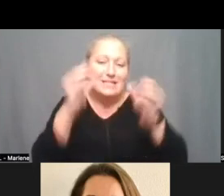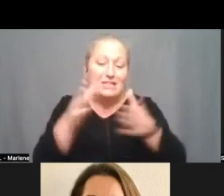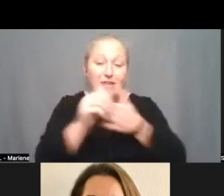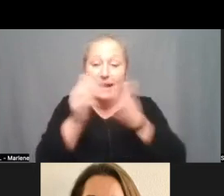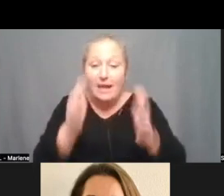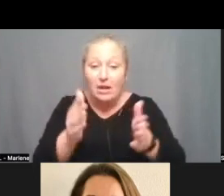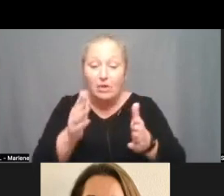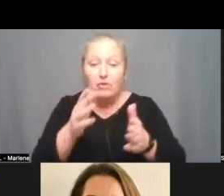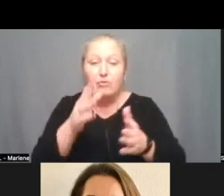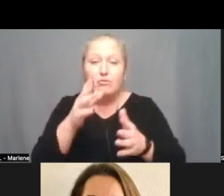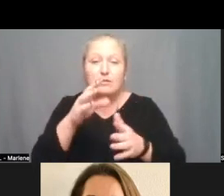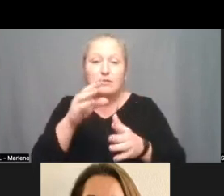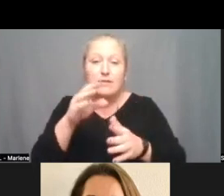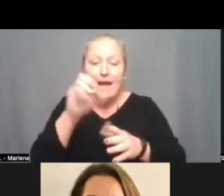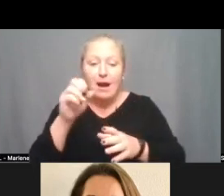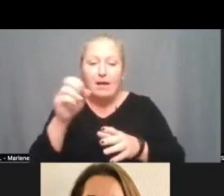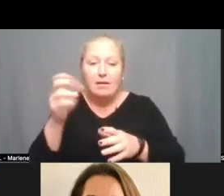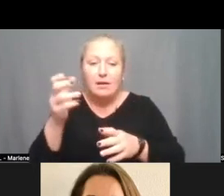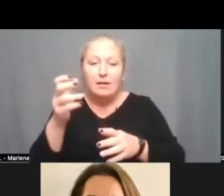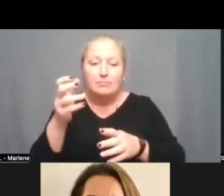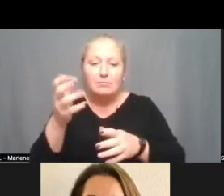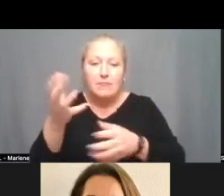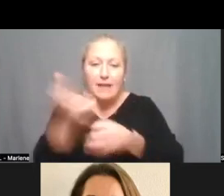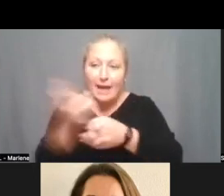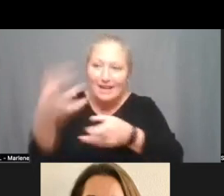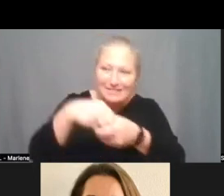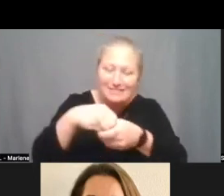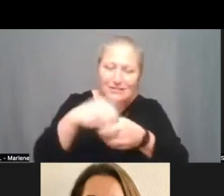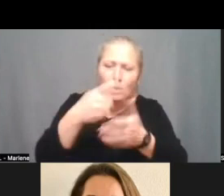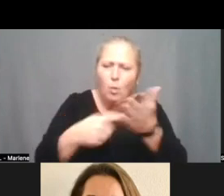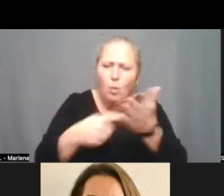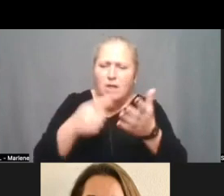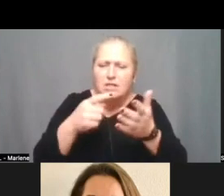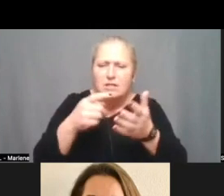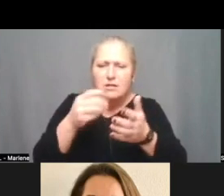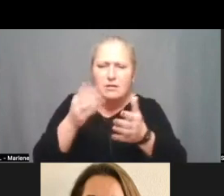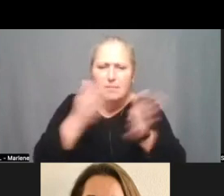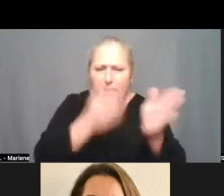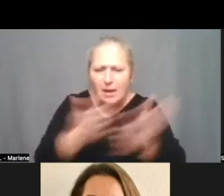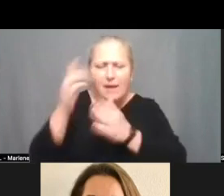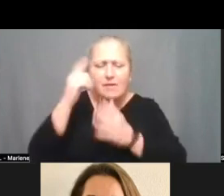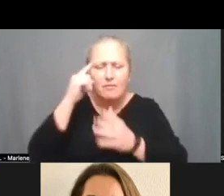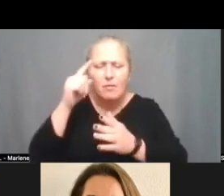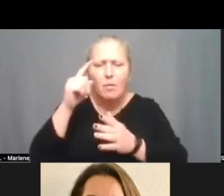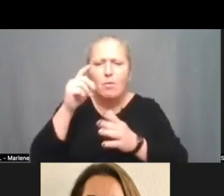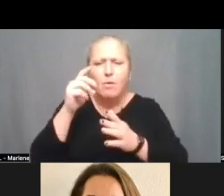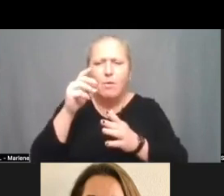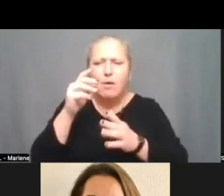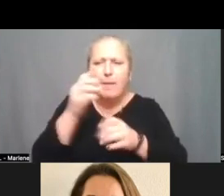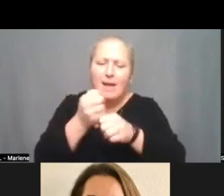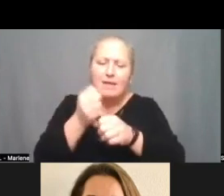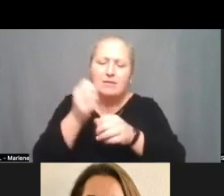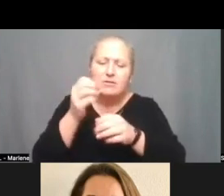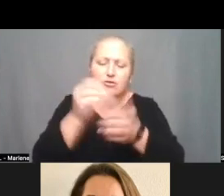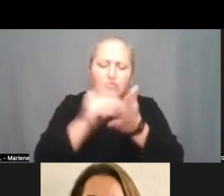ptosis and others are engaging them around what's the re-engagement strategy to accelerate student performance so those are